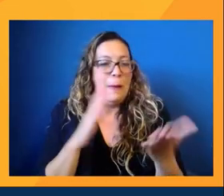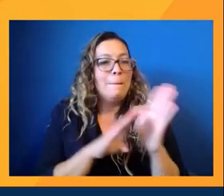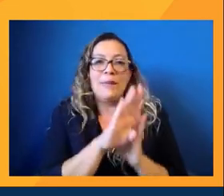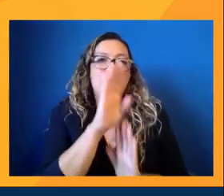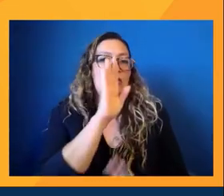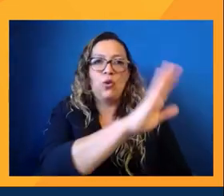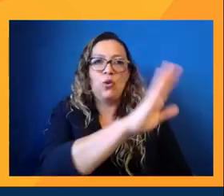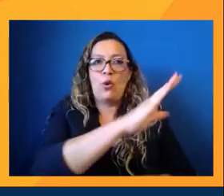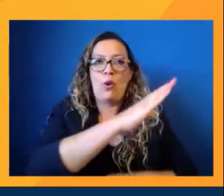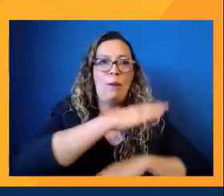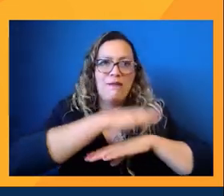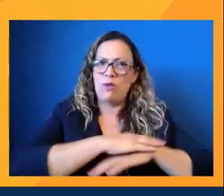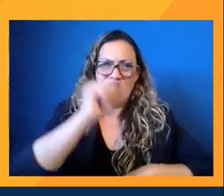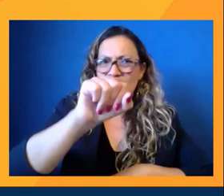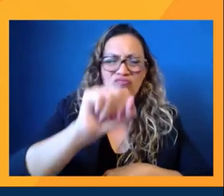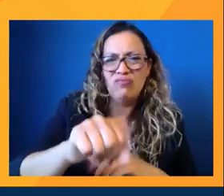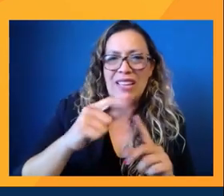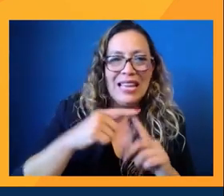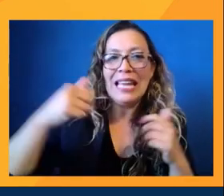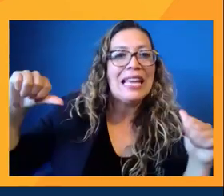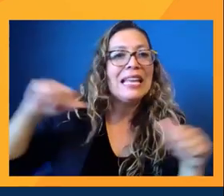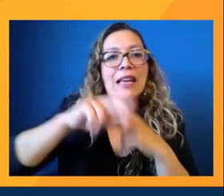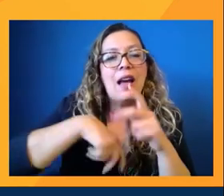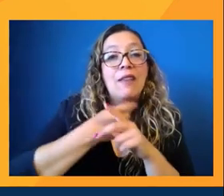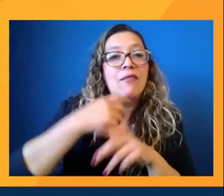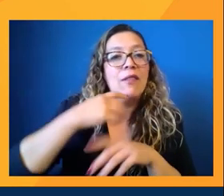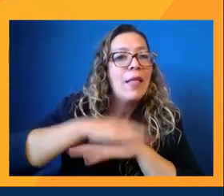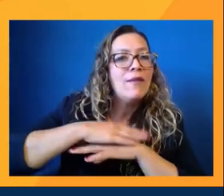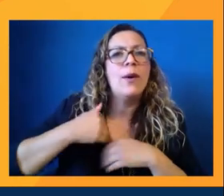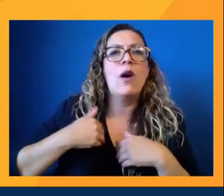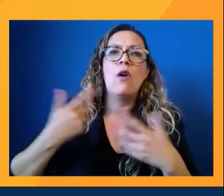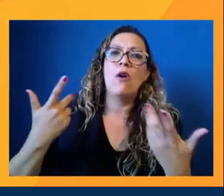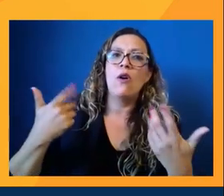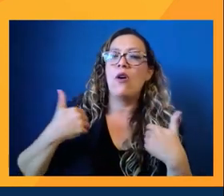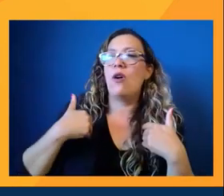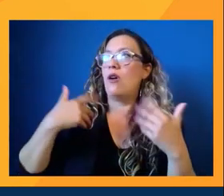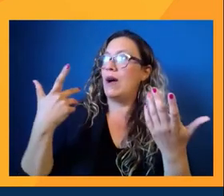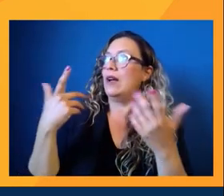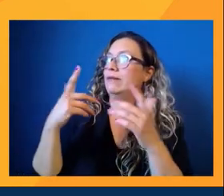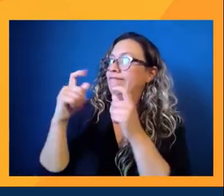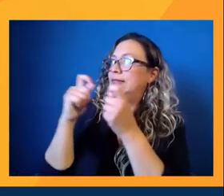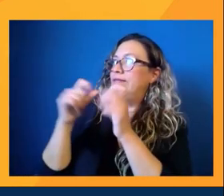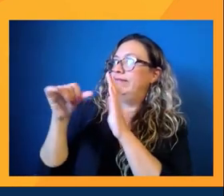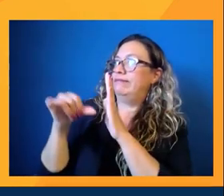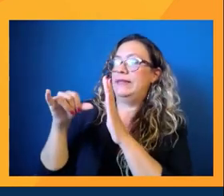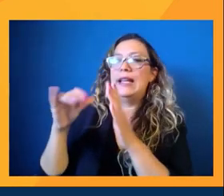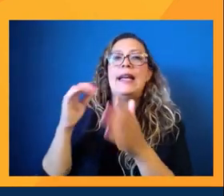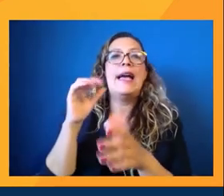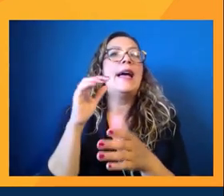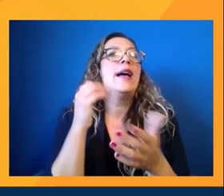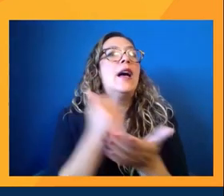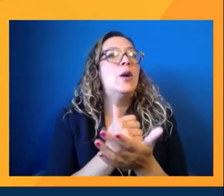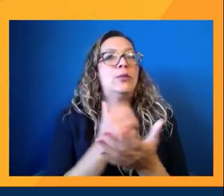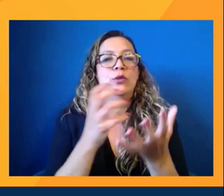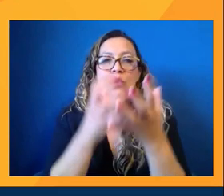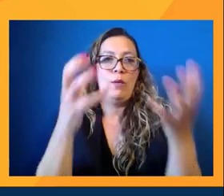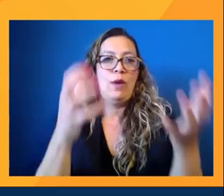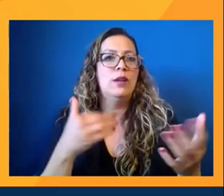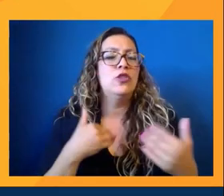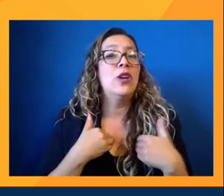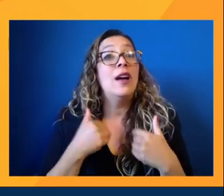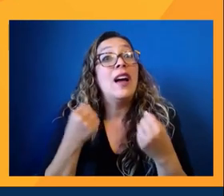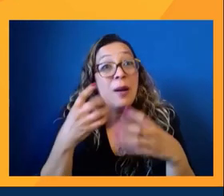so much. If you have any sort of platform where you're like, I can reach X amount of people, that helps so much in green lighting something. You have no idea how many times I've been